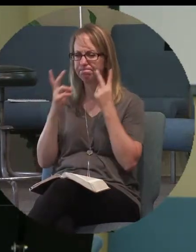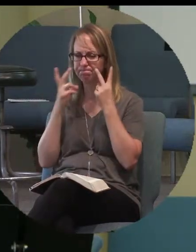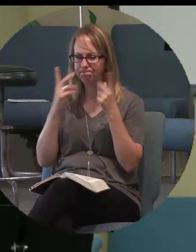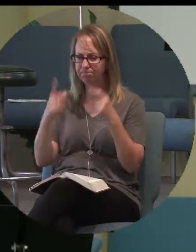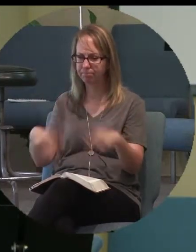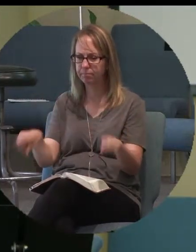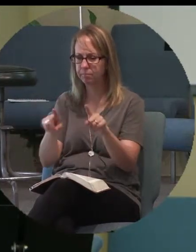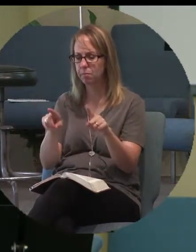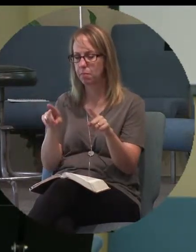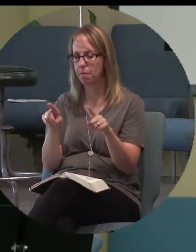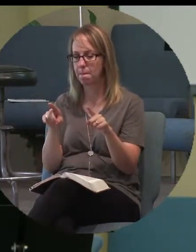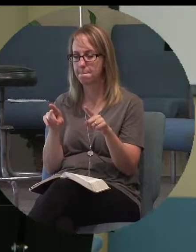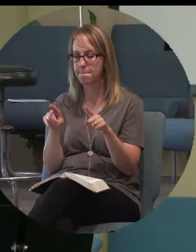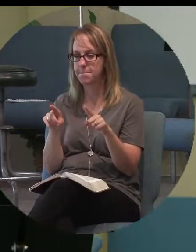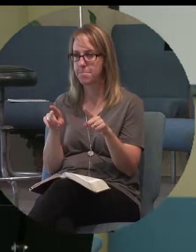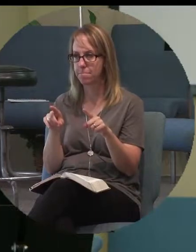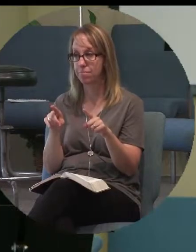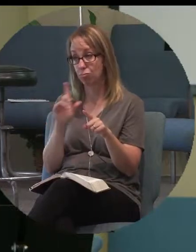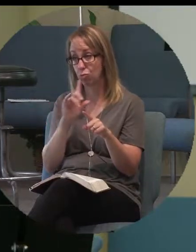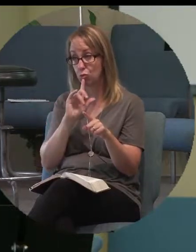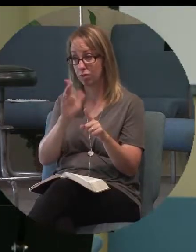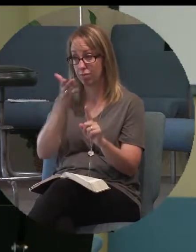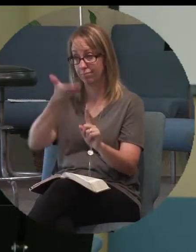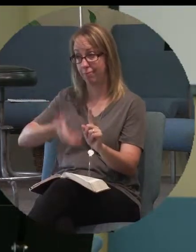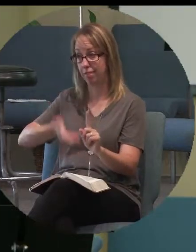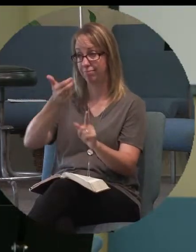as they really were.